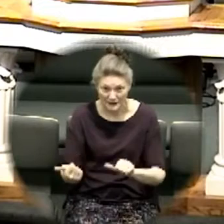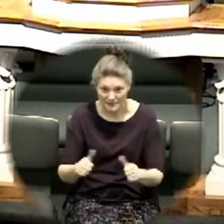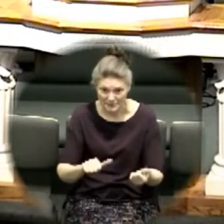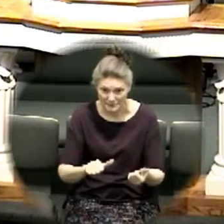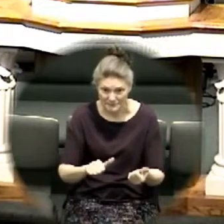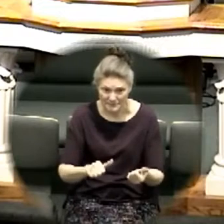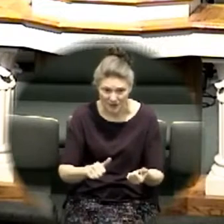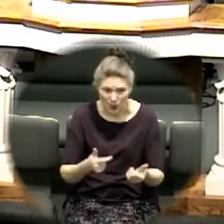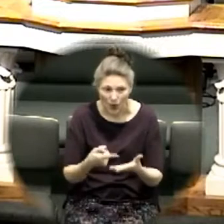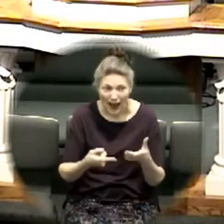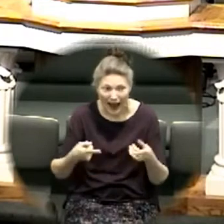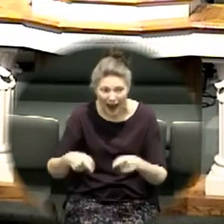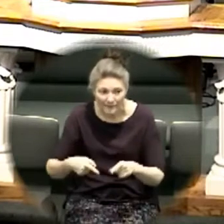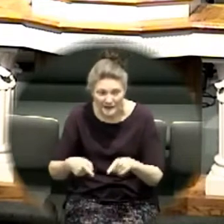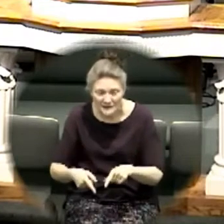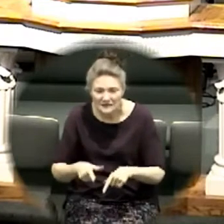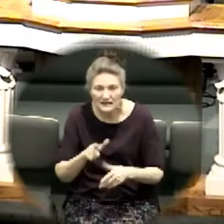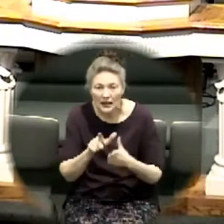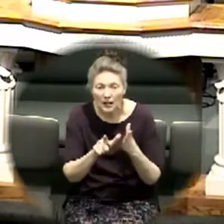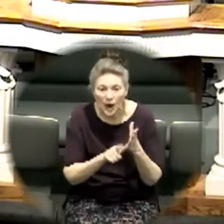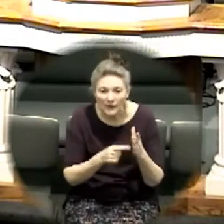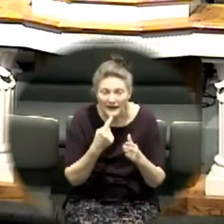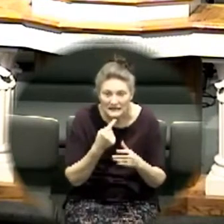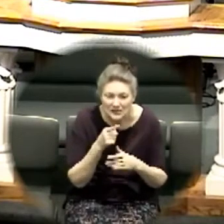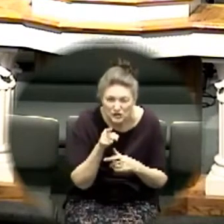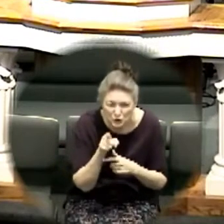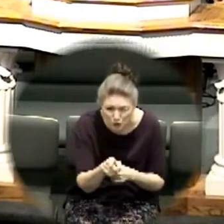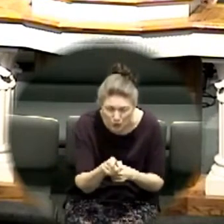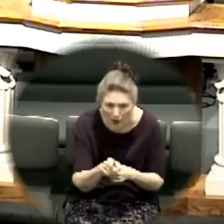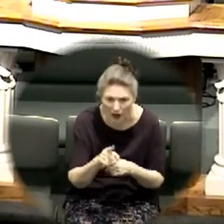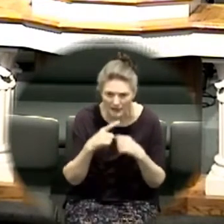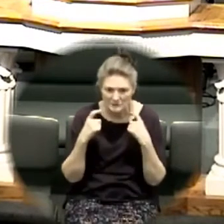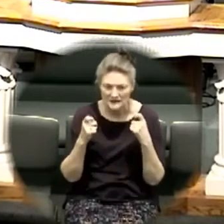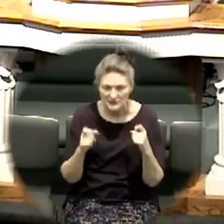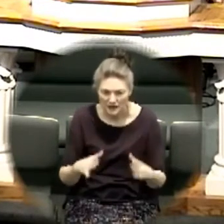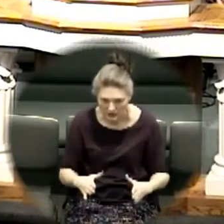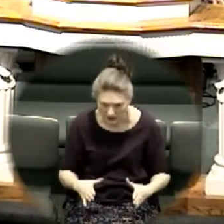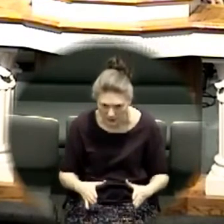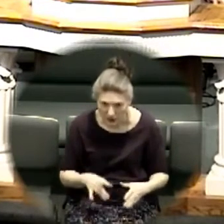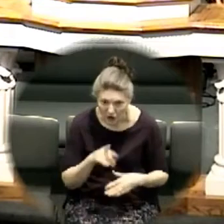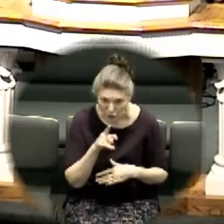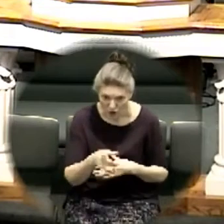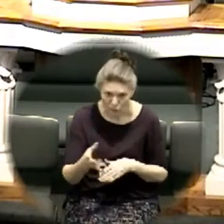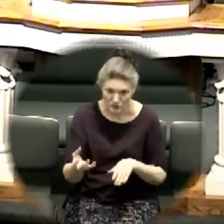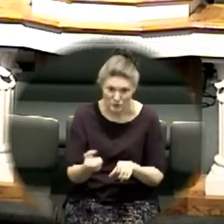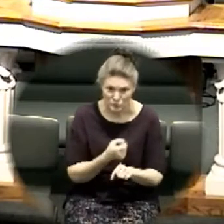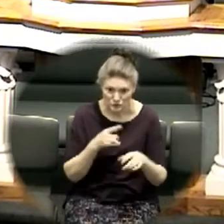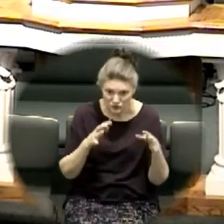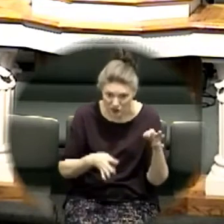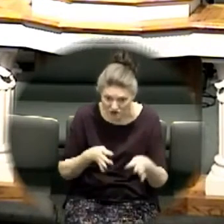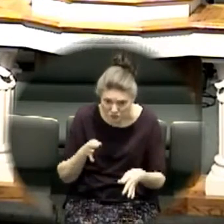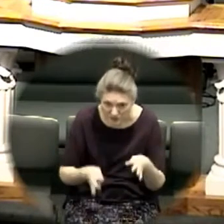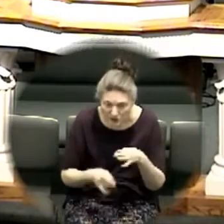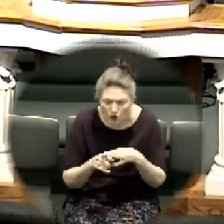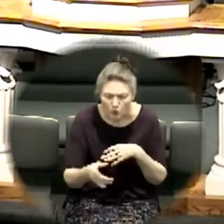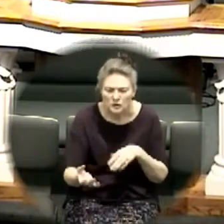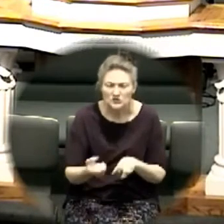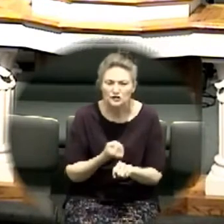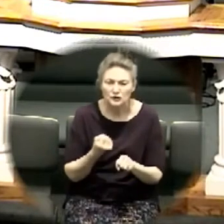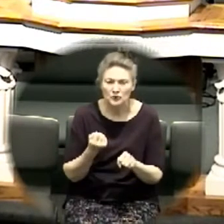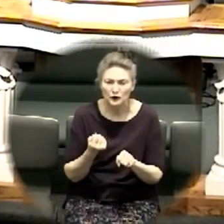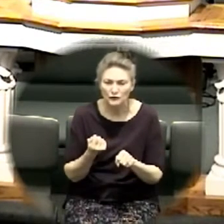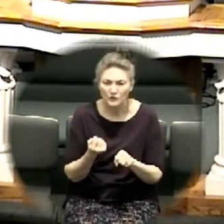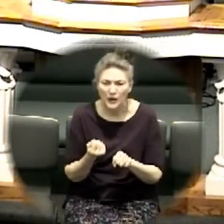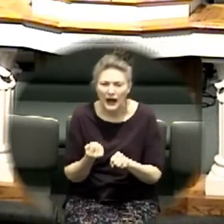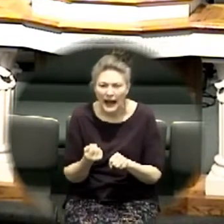what happens is the law that says you are a sinner you deserve judgment you deserve hell